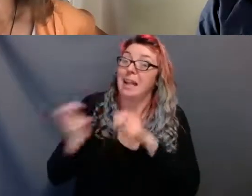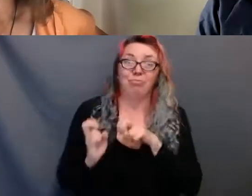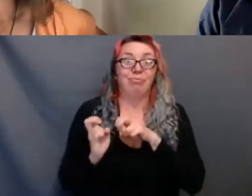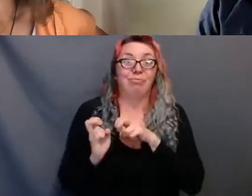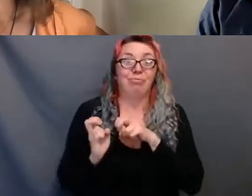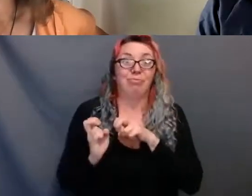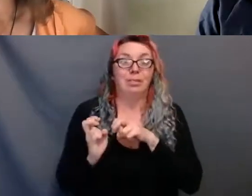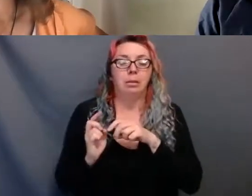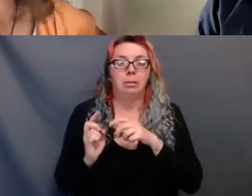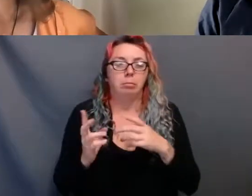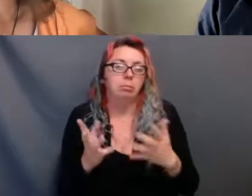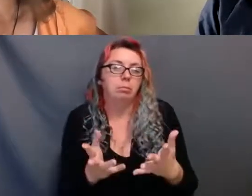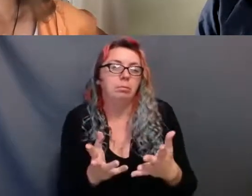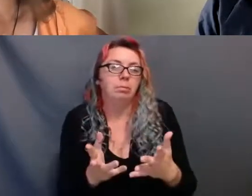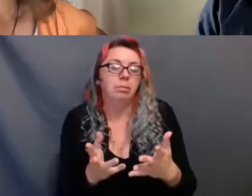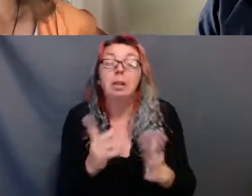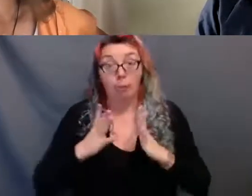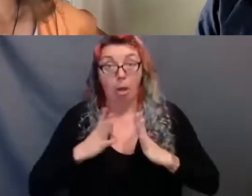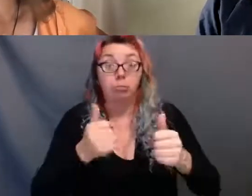in the morning.